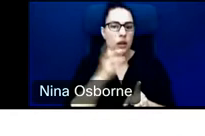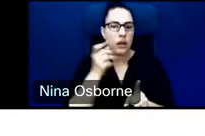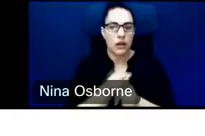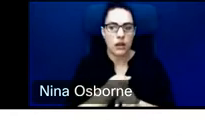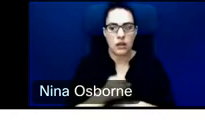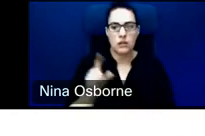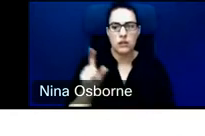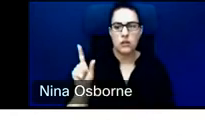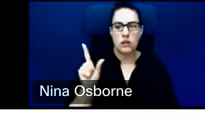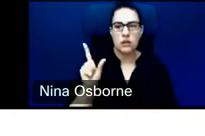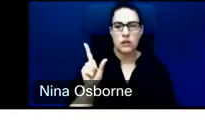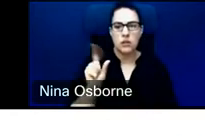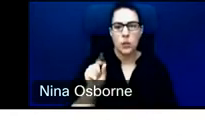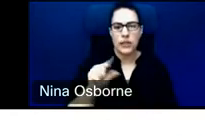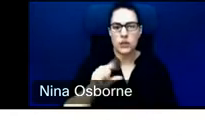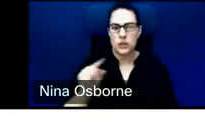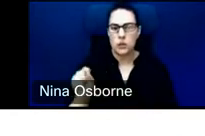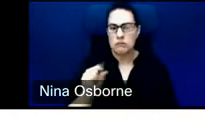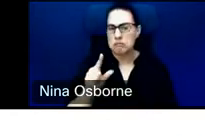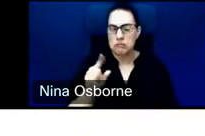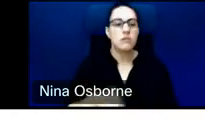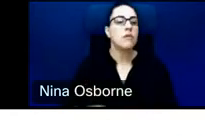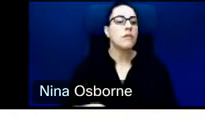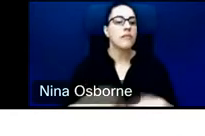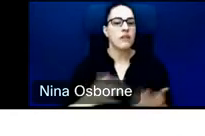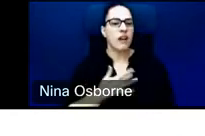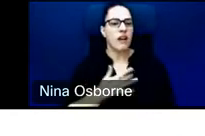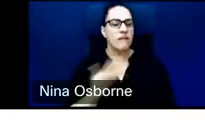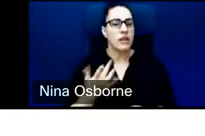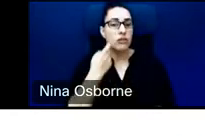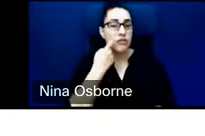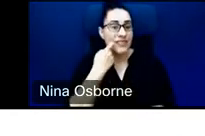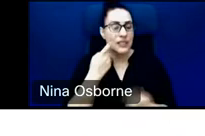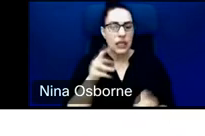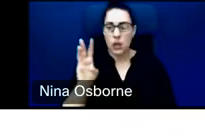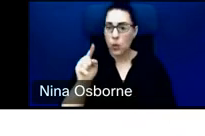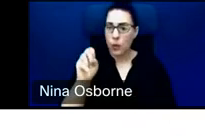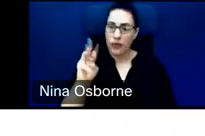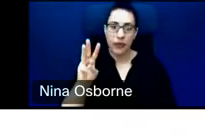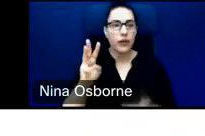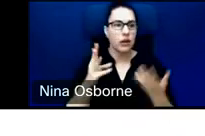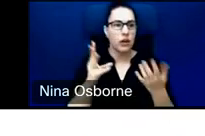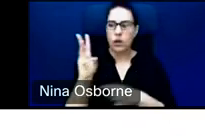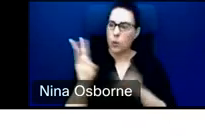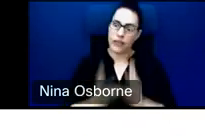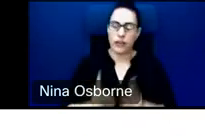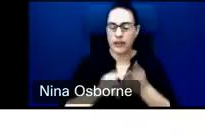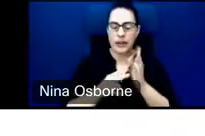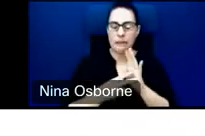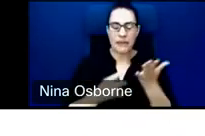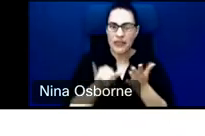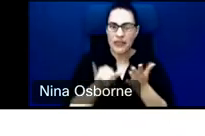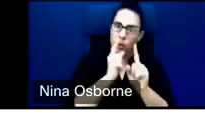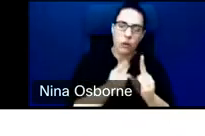the recent events with weather, et cetera, has certainly made it clear to us that this is a goal that we must pursue as an organization.